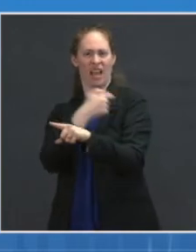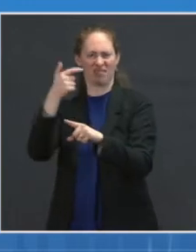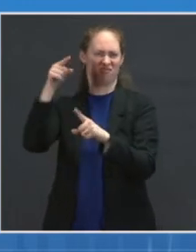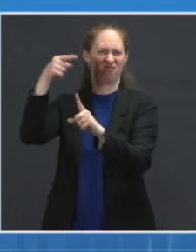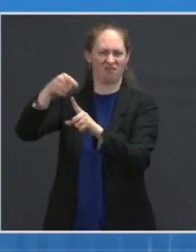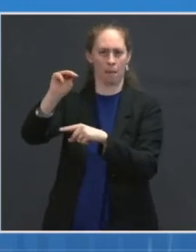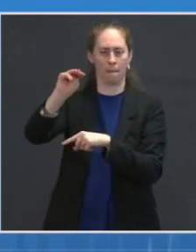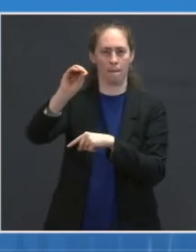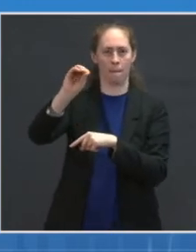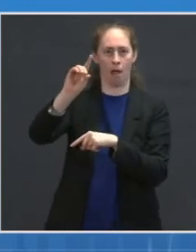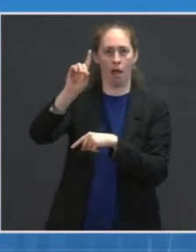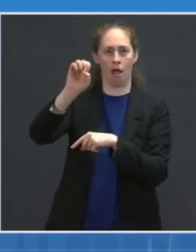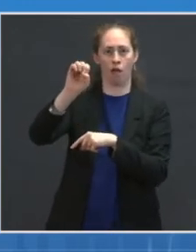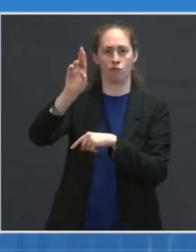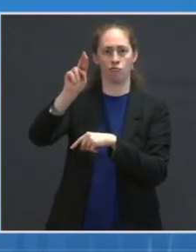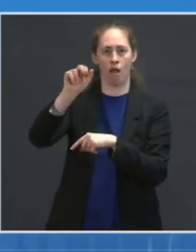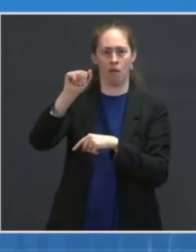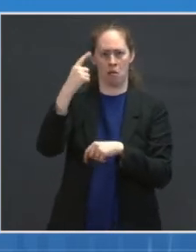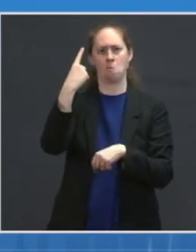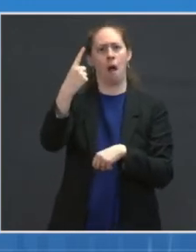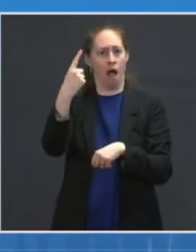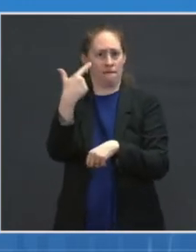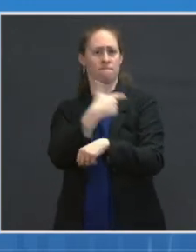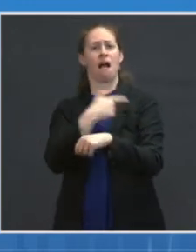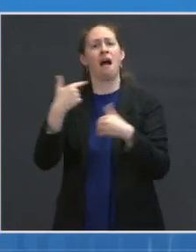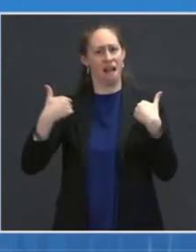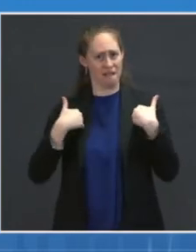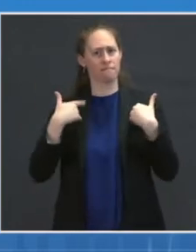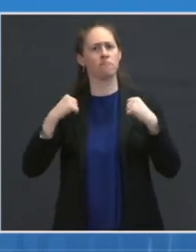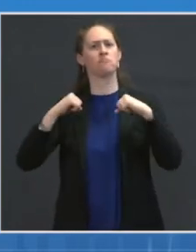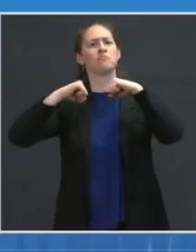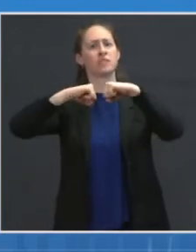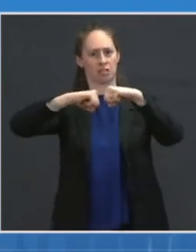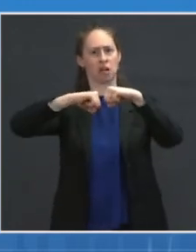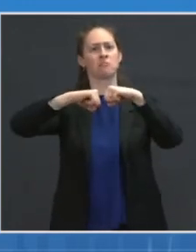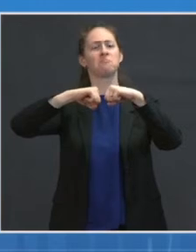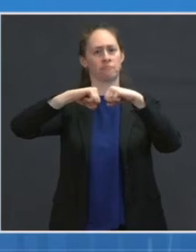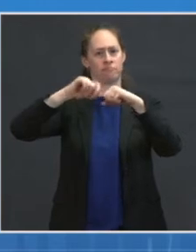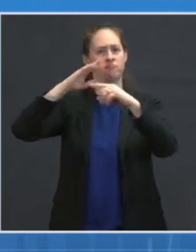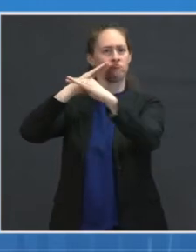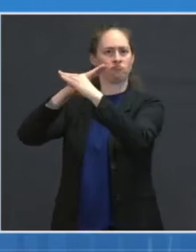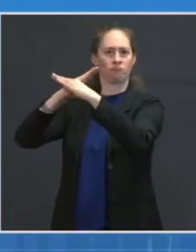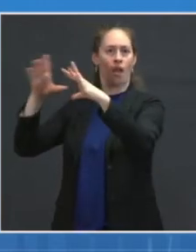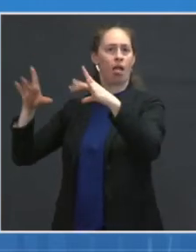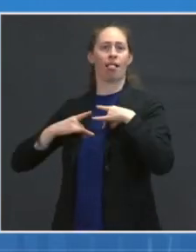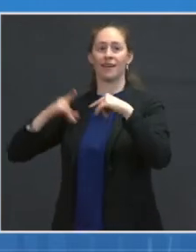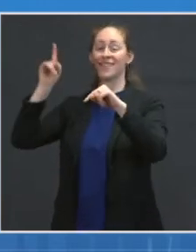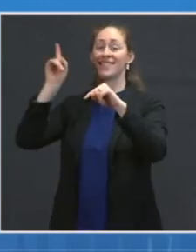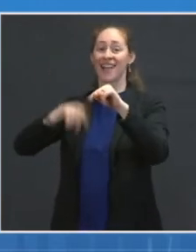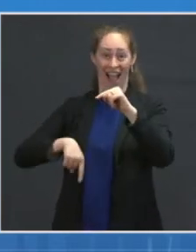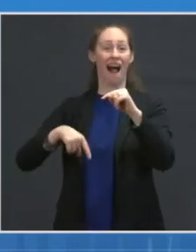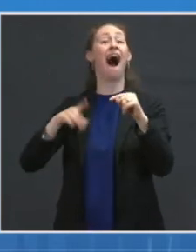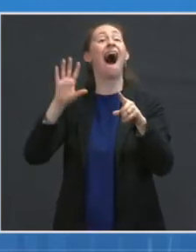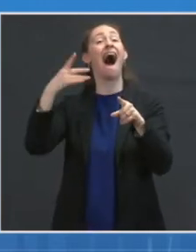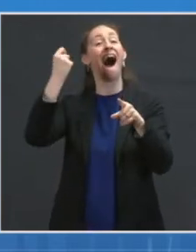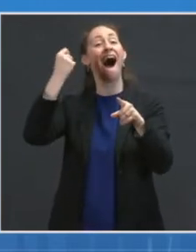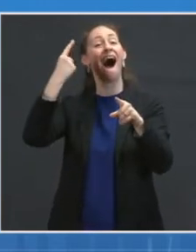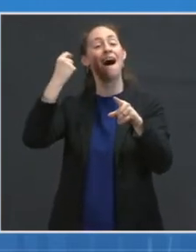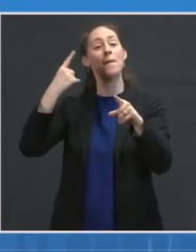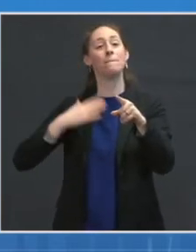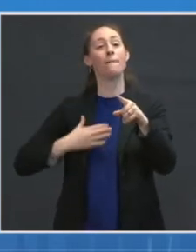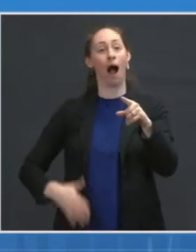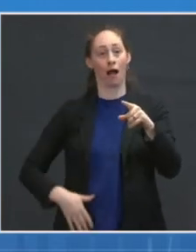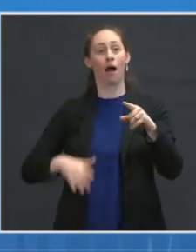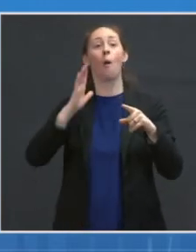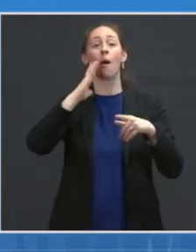protection. The reason for that is that the response following the boost was so high that